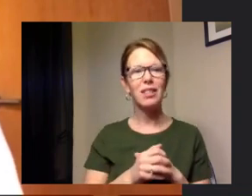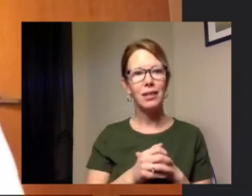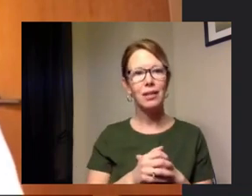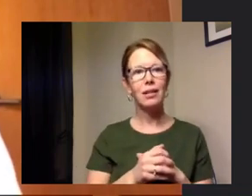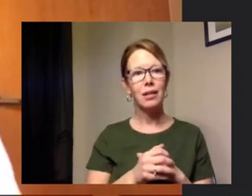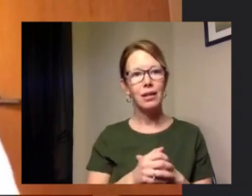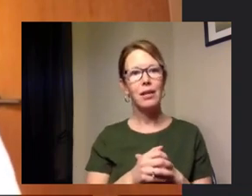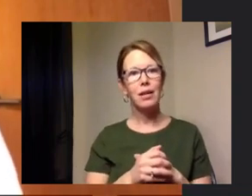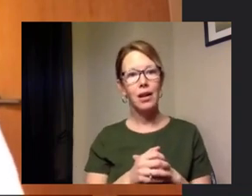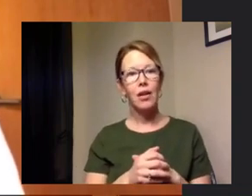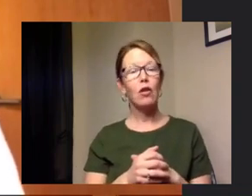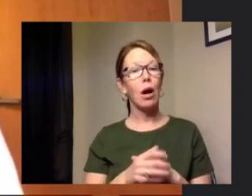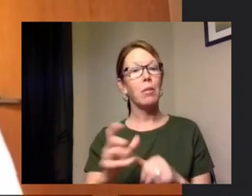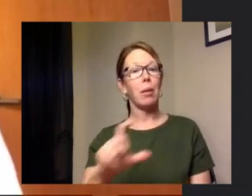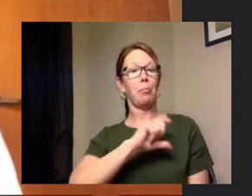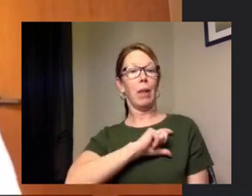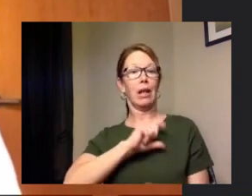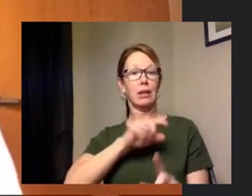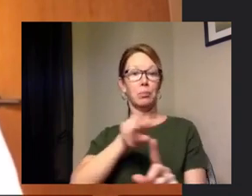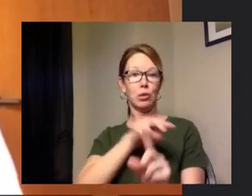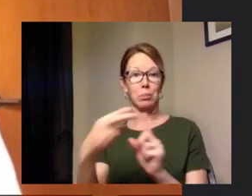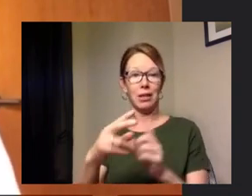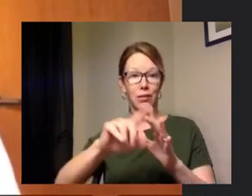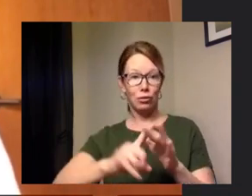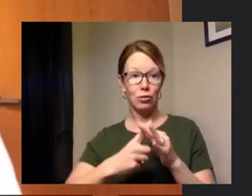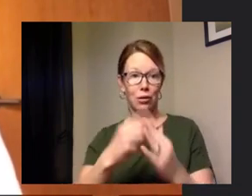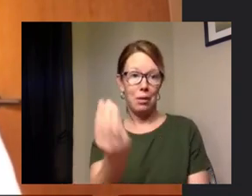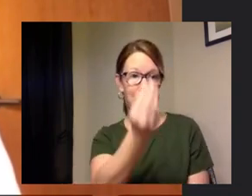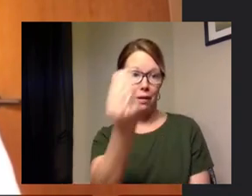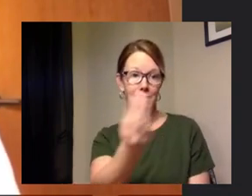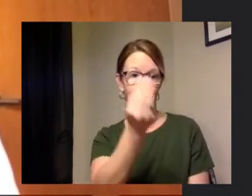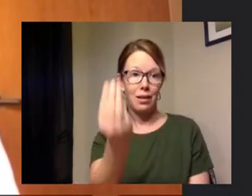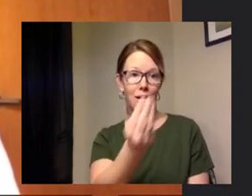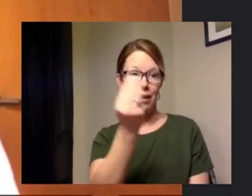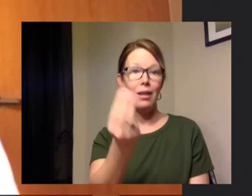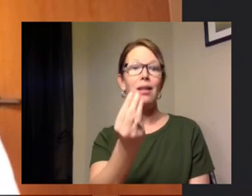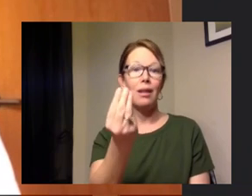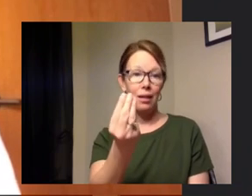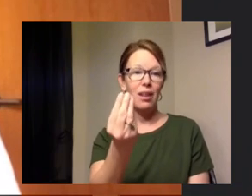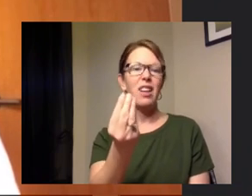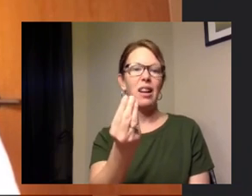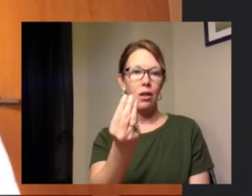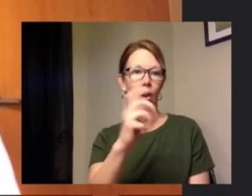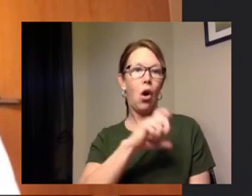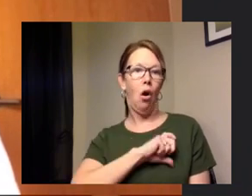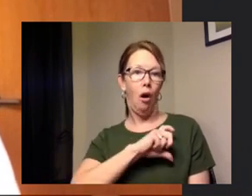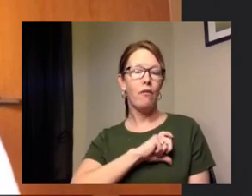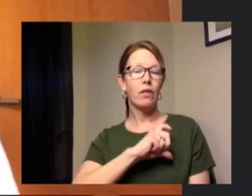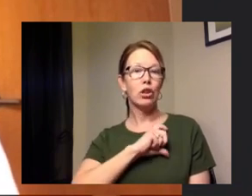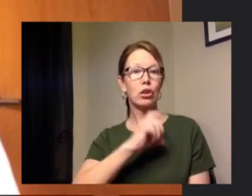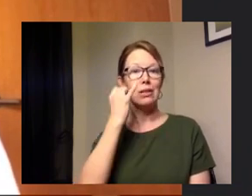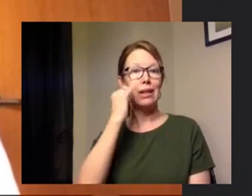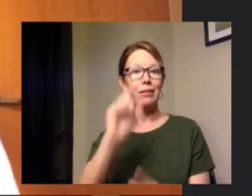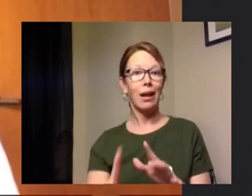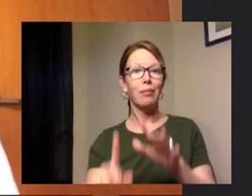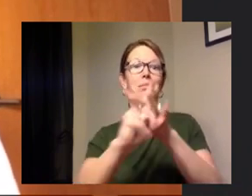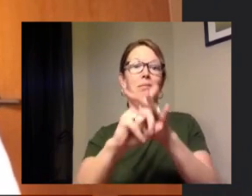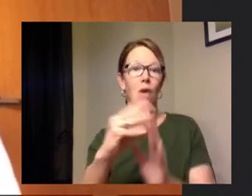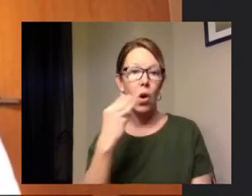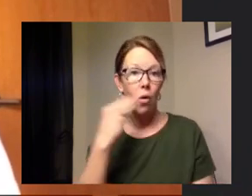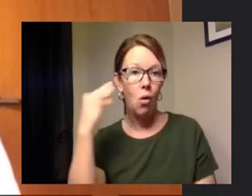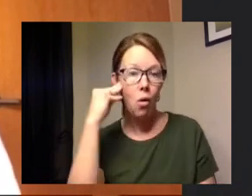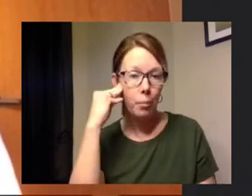our police side uh beginning monday officers on calls uh at homes even our welfare checks